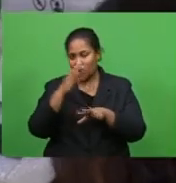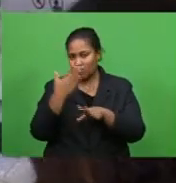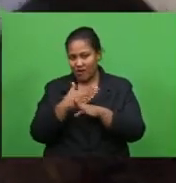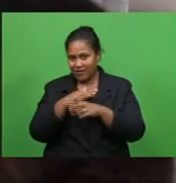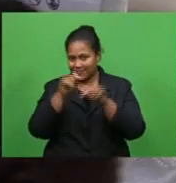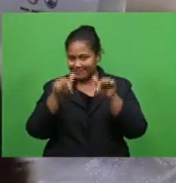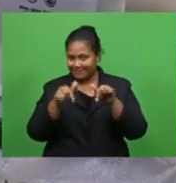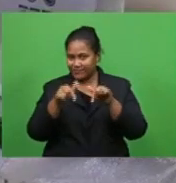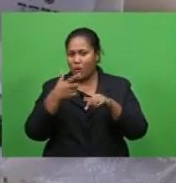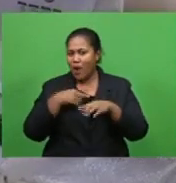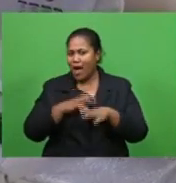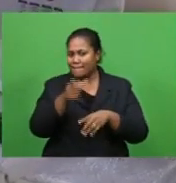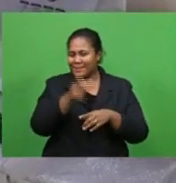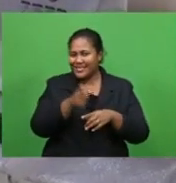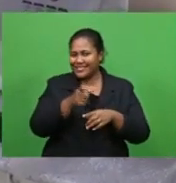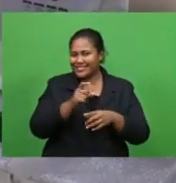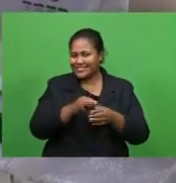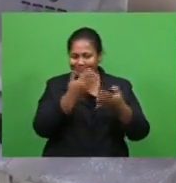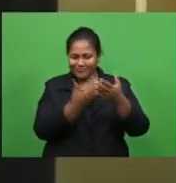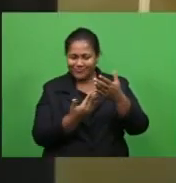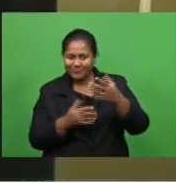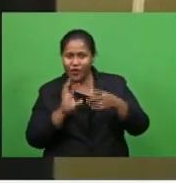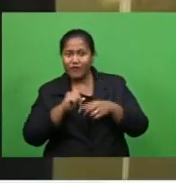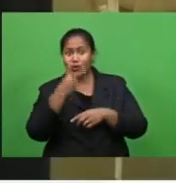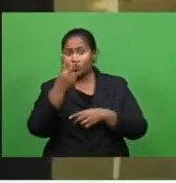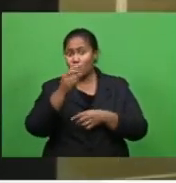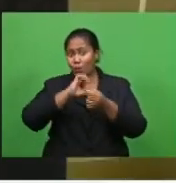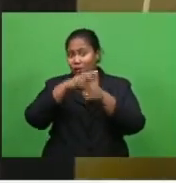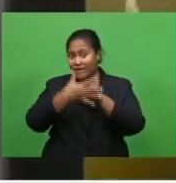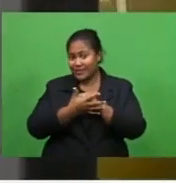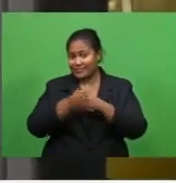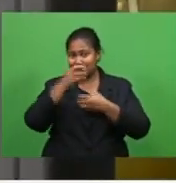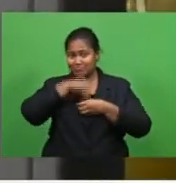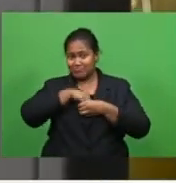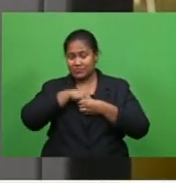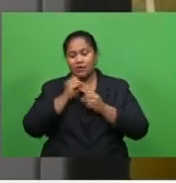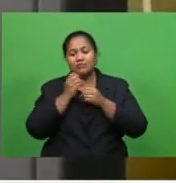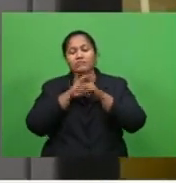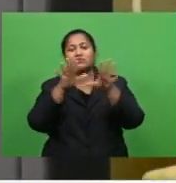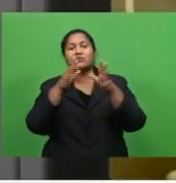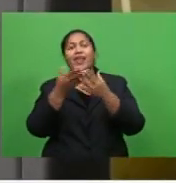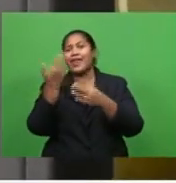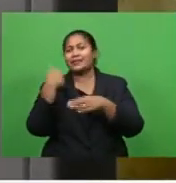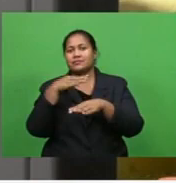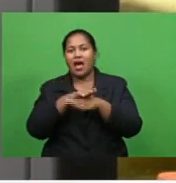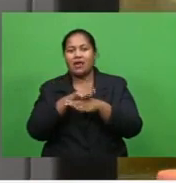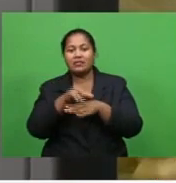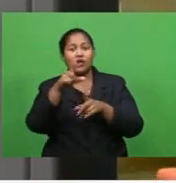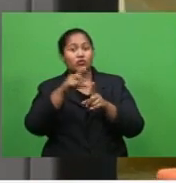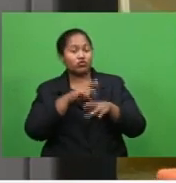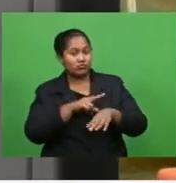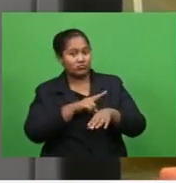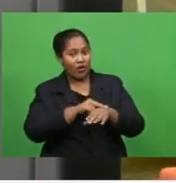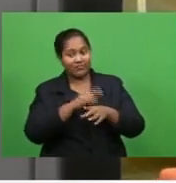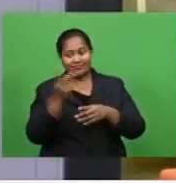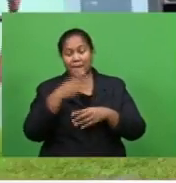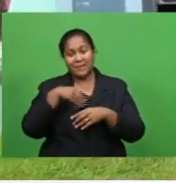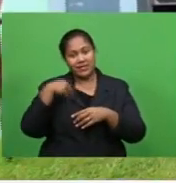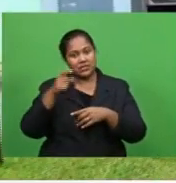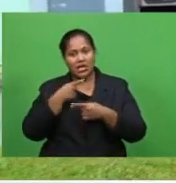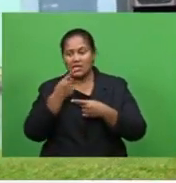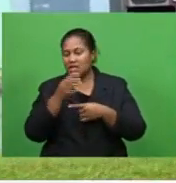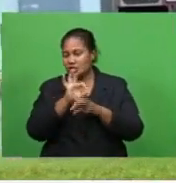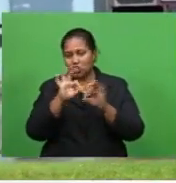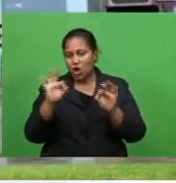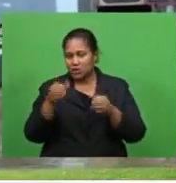personal details of two COVID-19 patients were leaked last month. And Dr. Wang Ganambete says this was a cowardly act. The